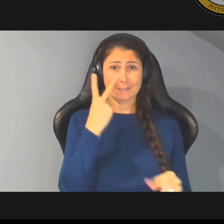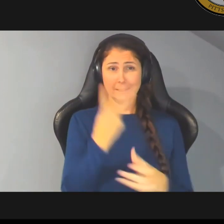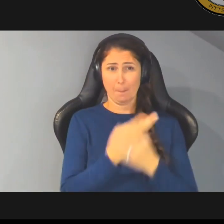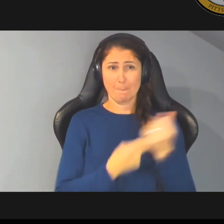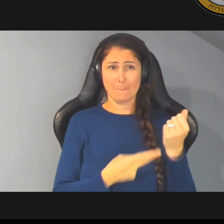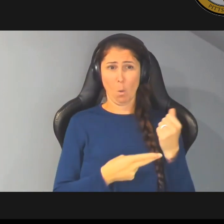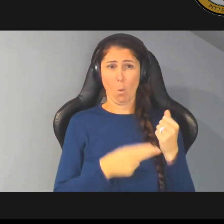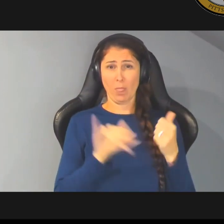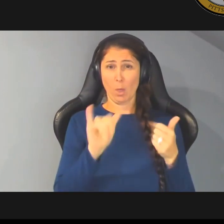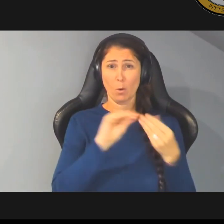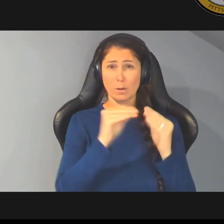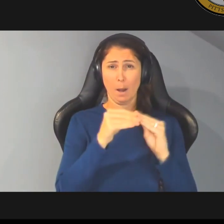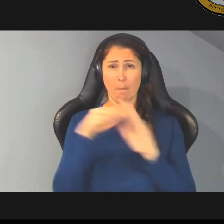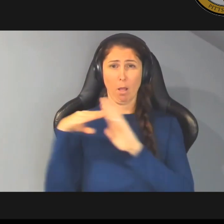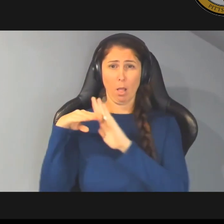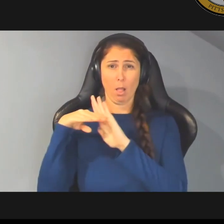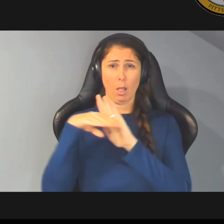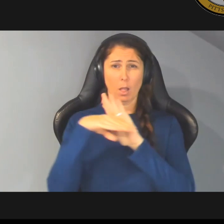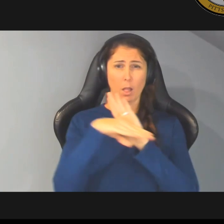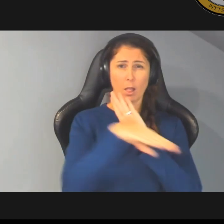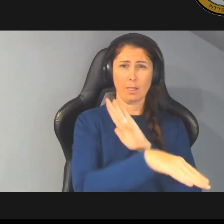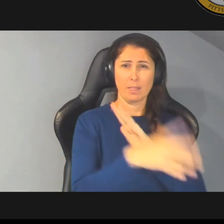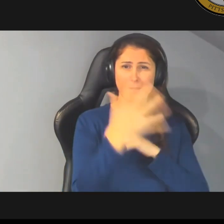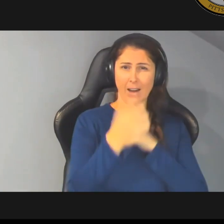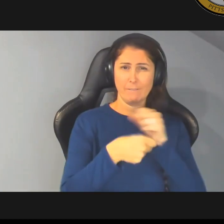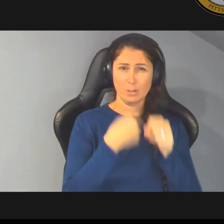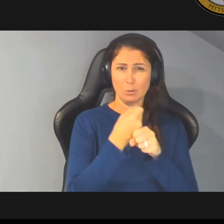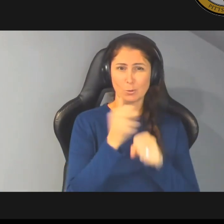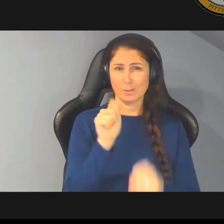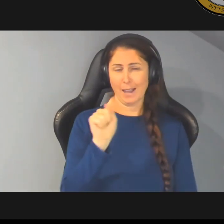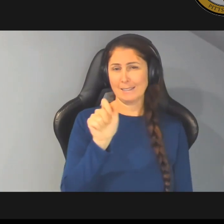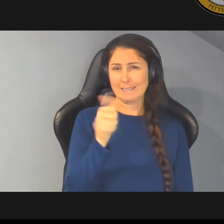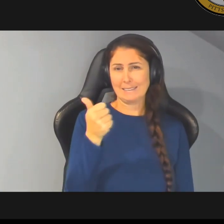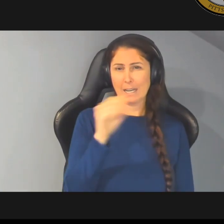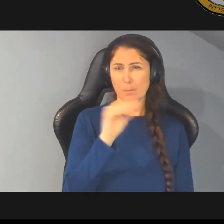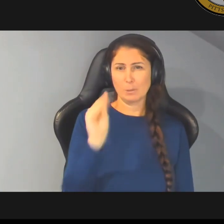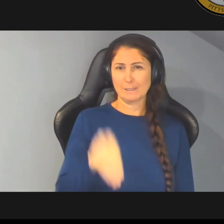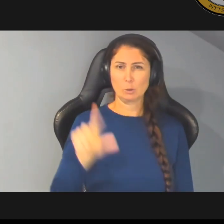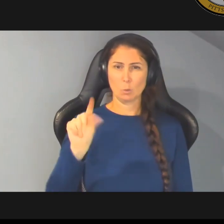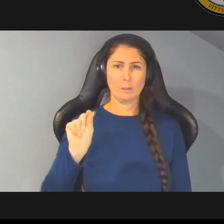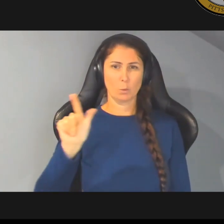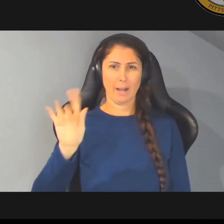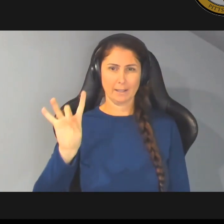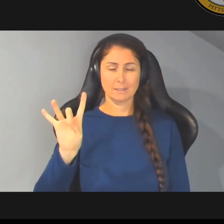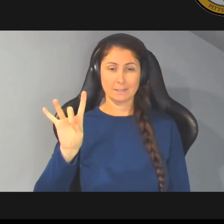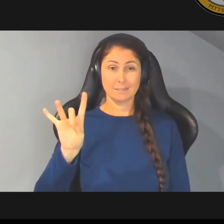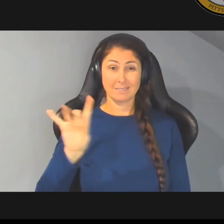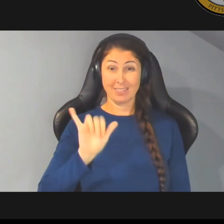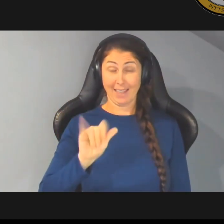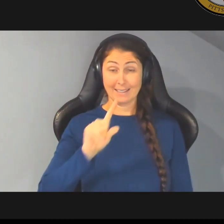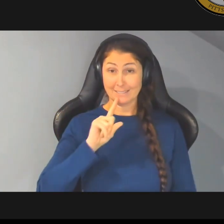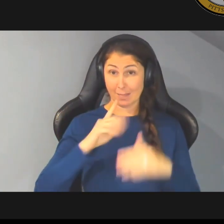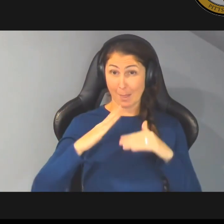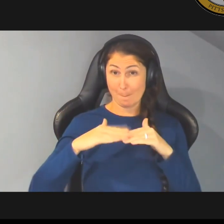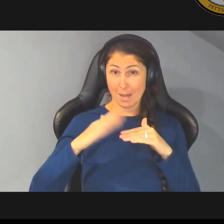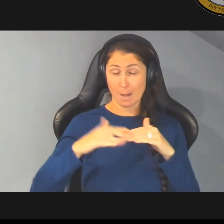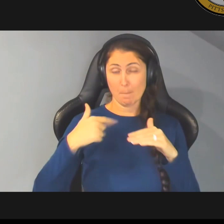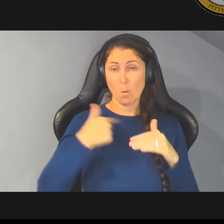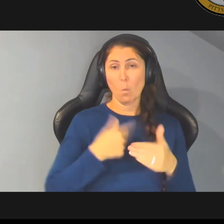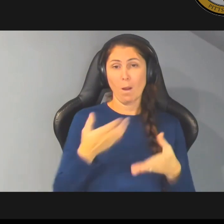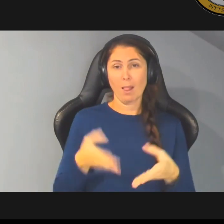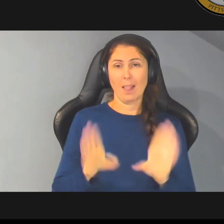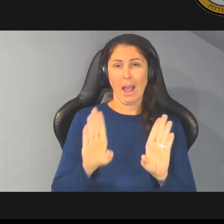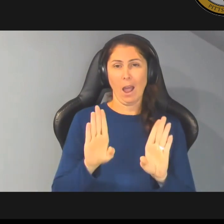going down over the next five years boughting them out at 10 percent in 2028 which is the minimum that we're allowed by code